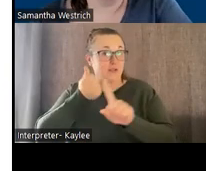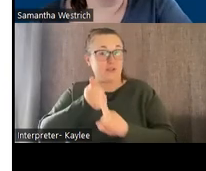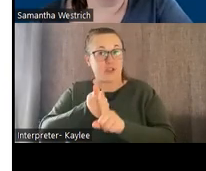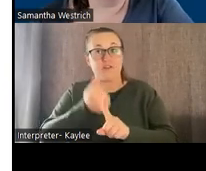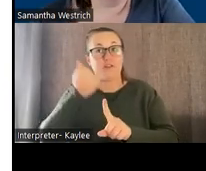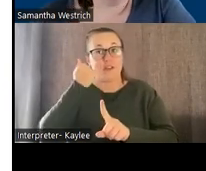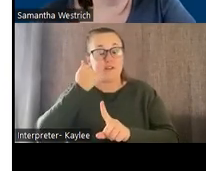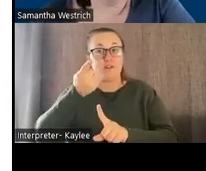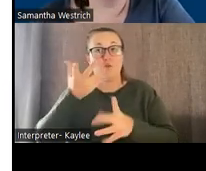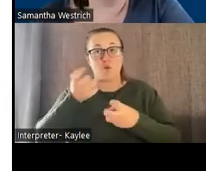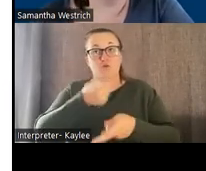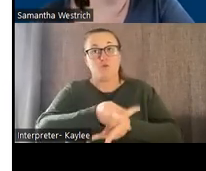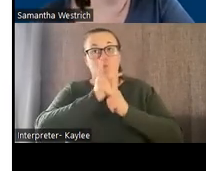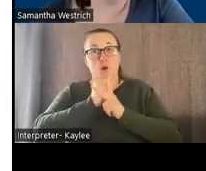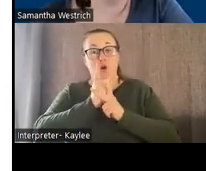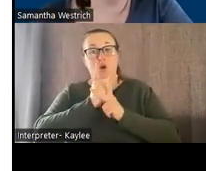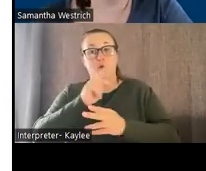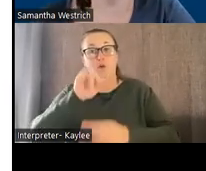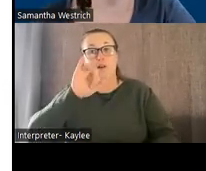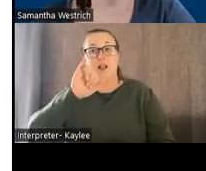to try it out.